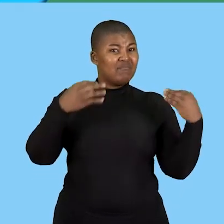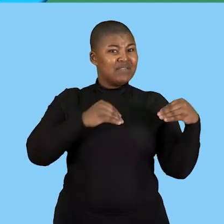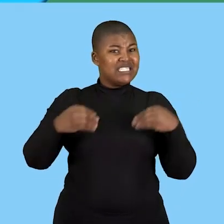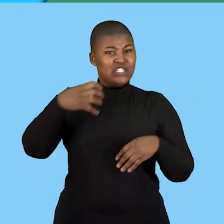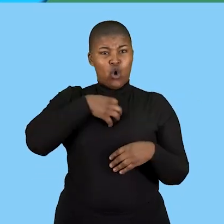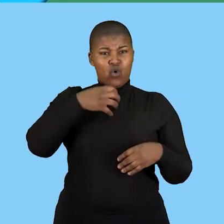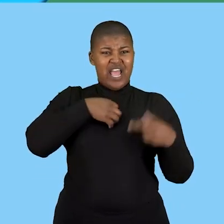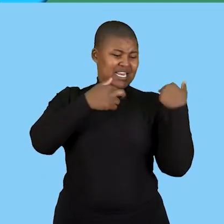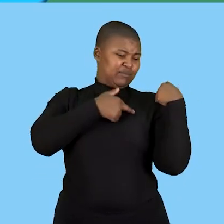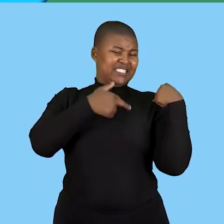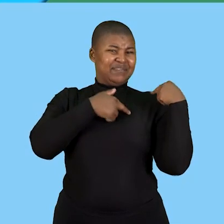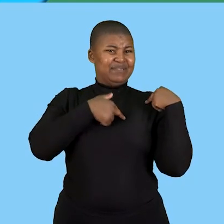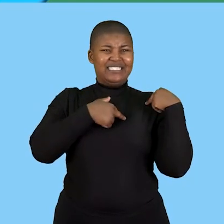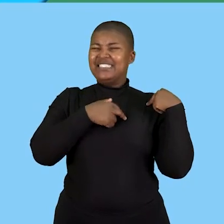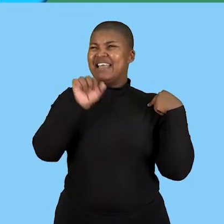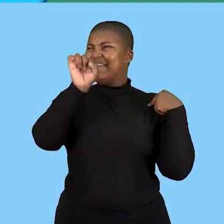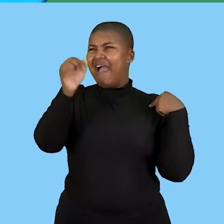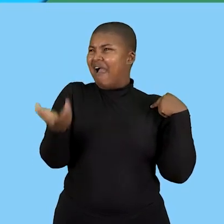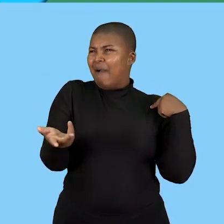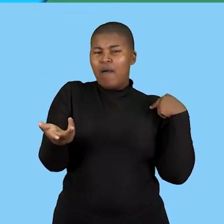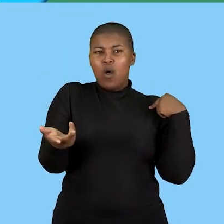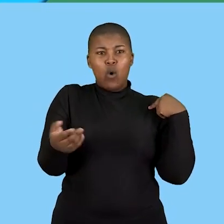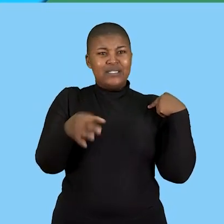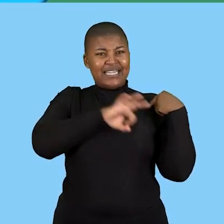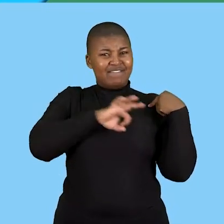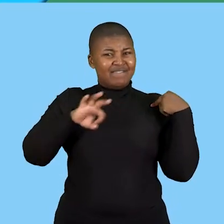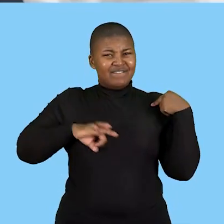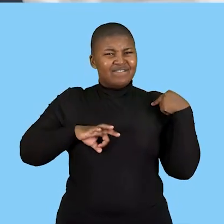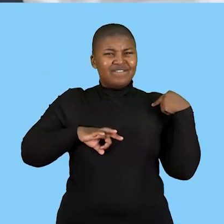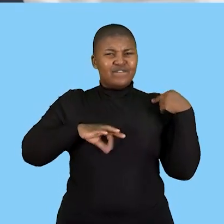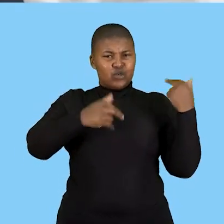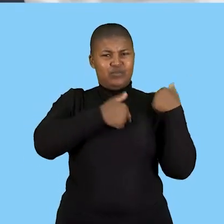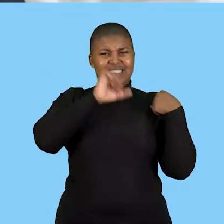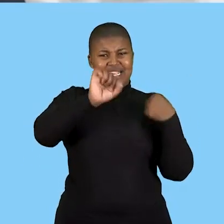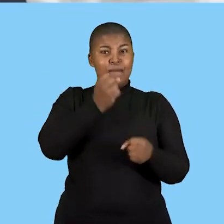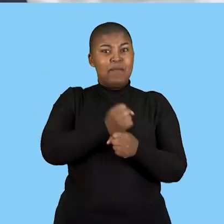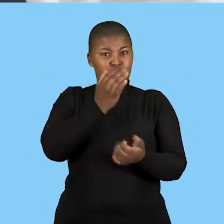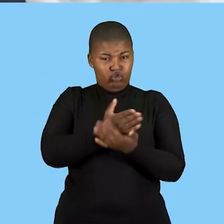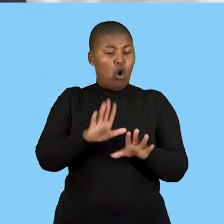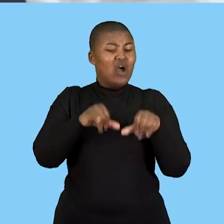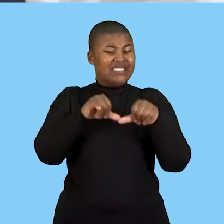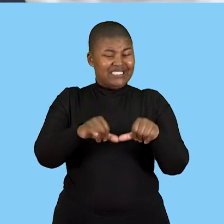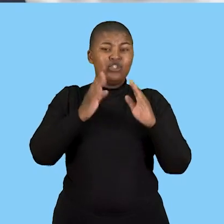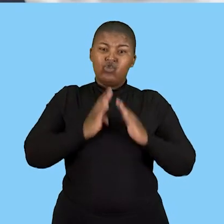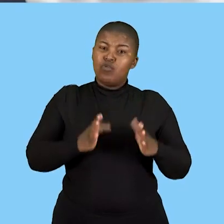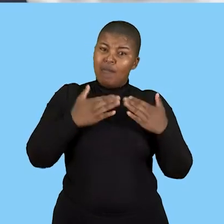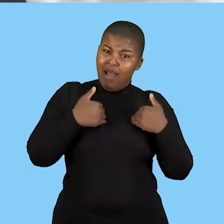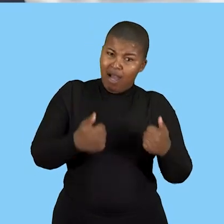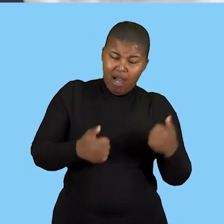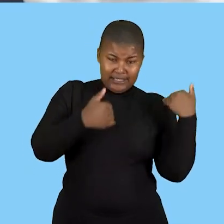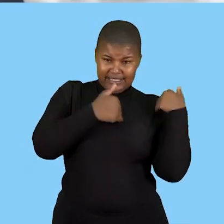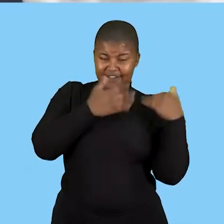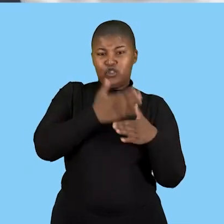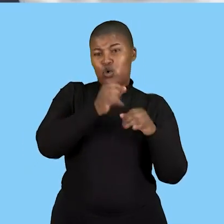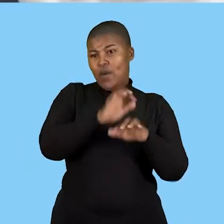responsibility now to say what is your responsibility as an employee in making sure that you promote human health